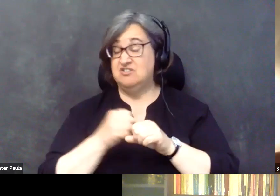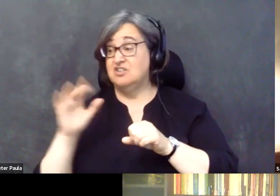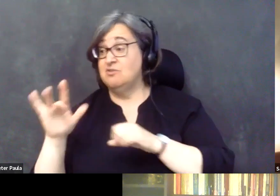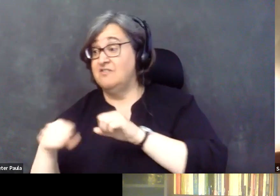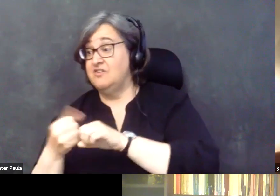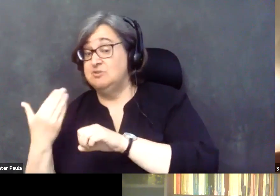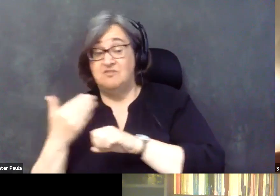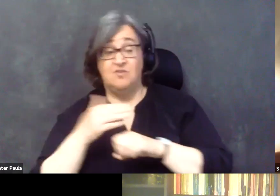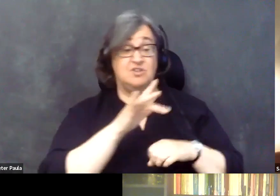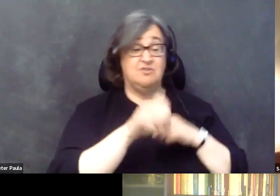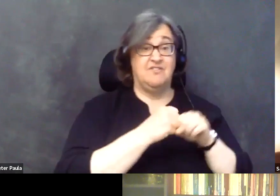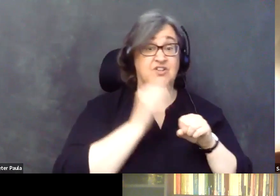be?